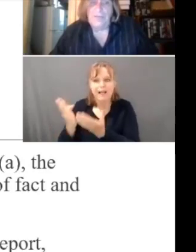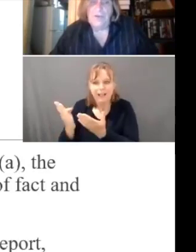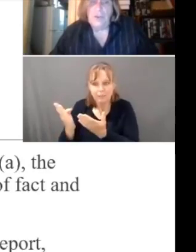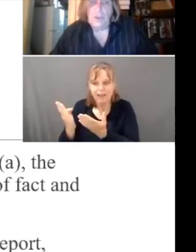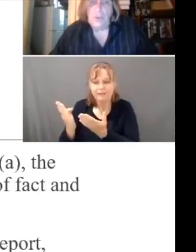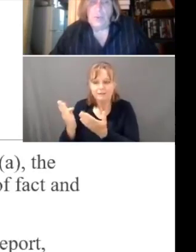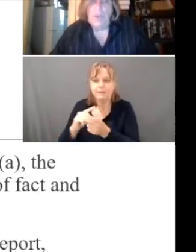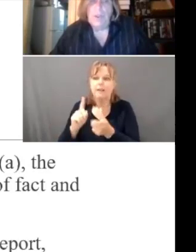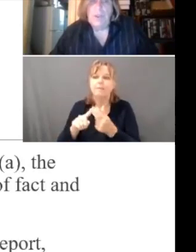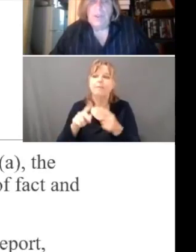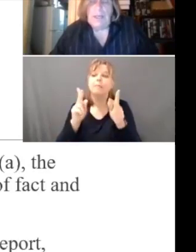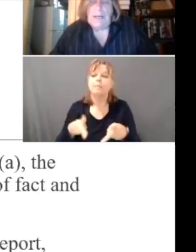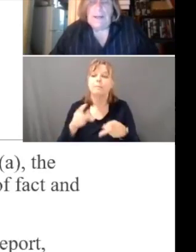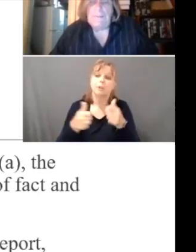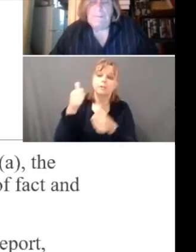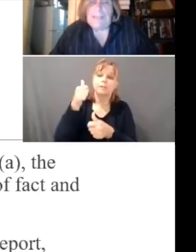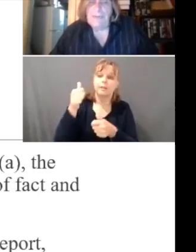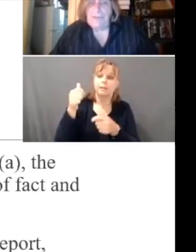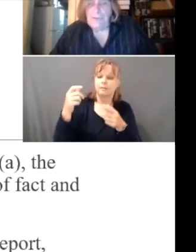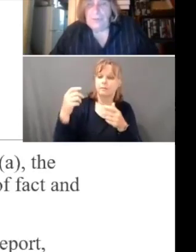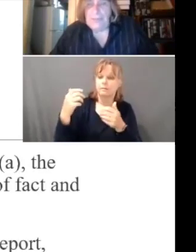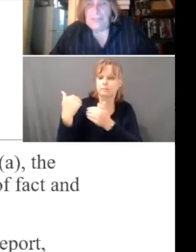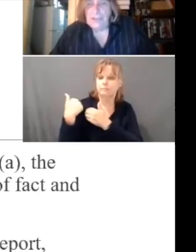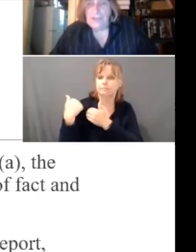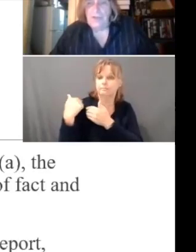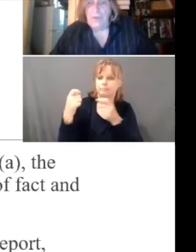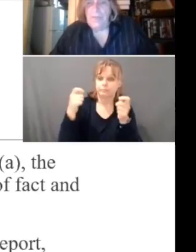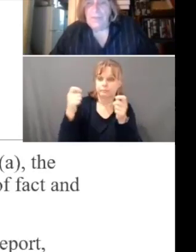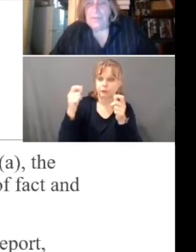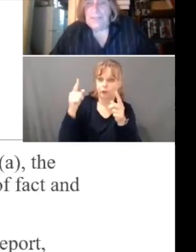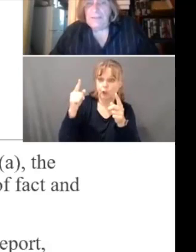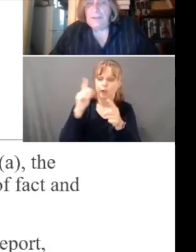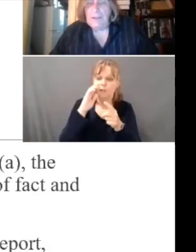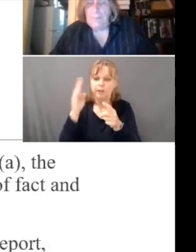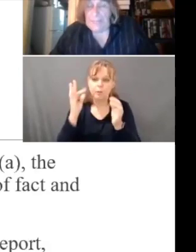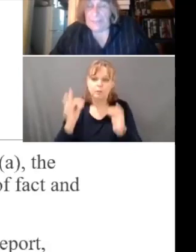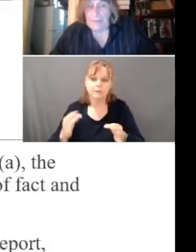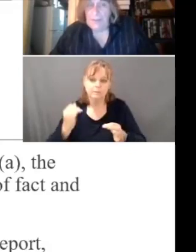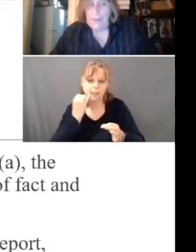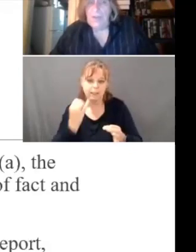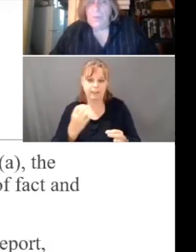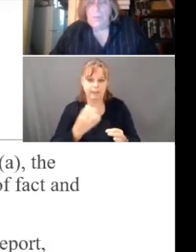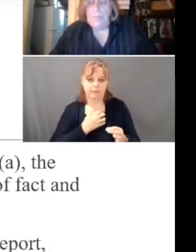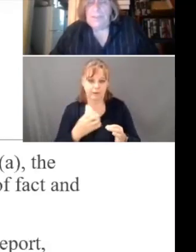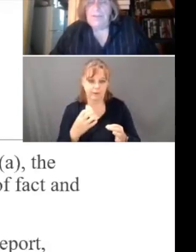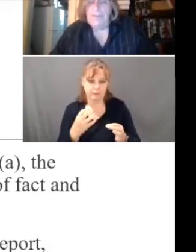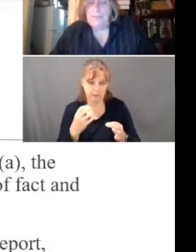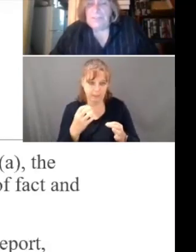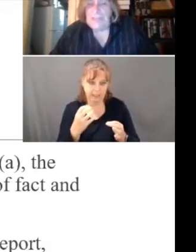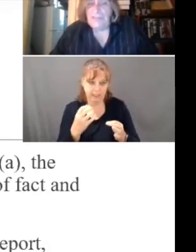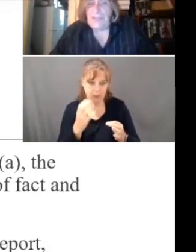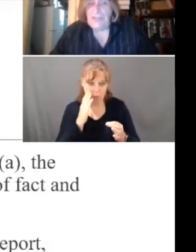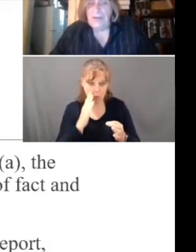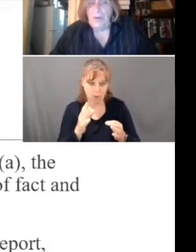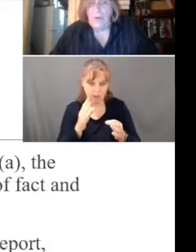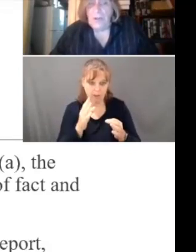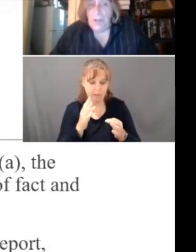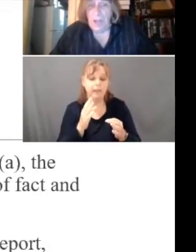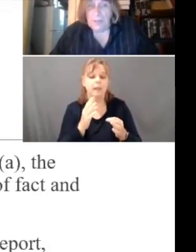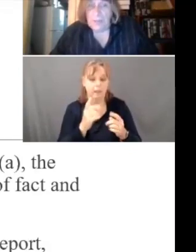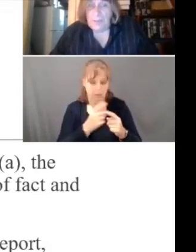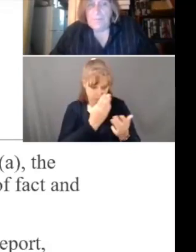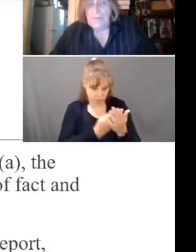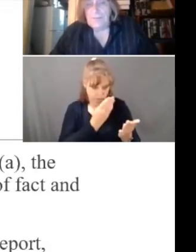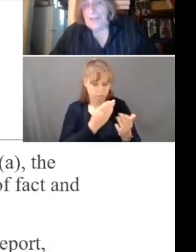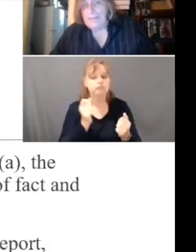charge who, um, makes a determination of whether the client complaint will be substantiated or